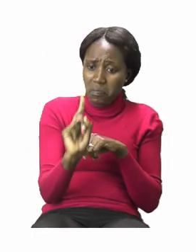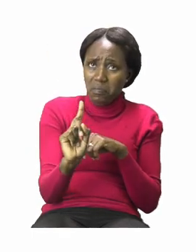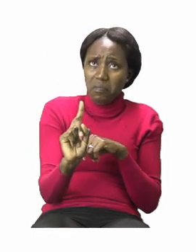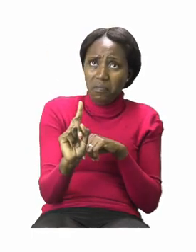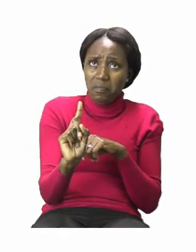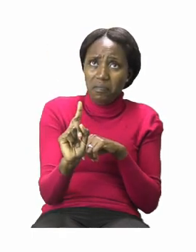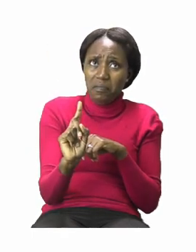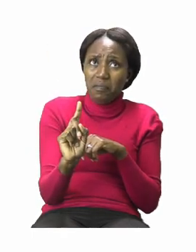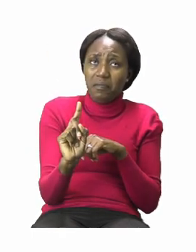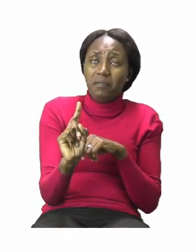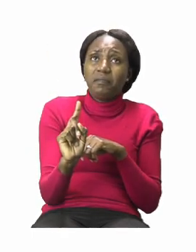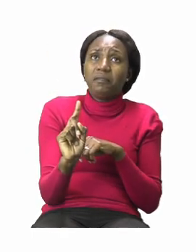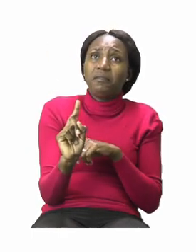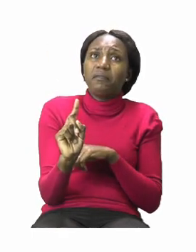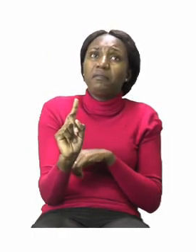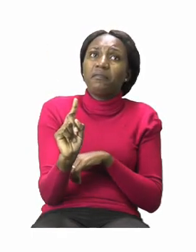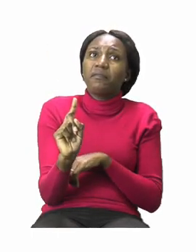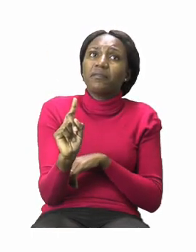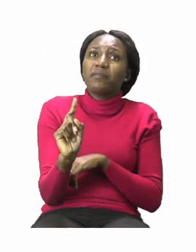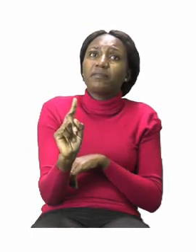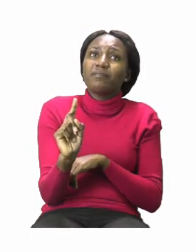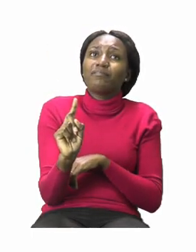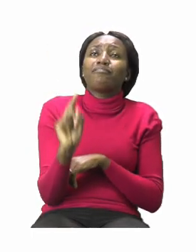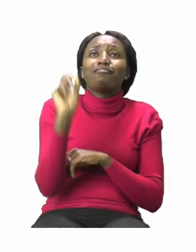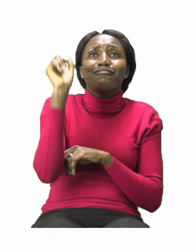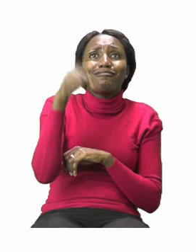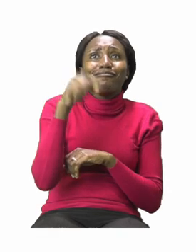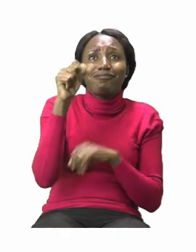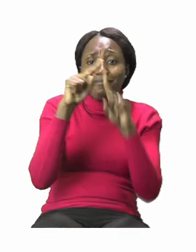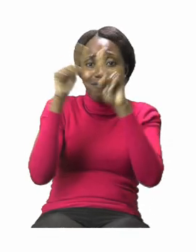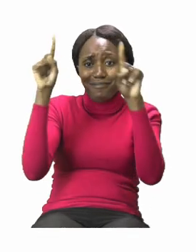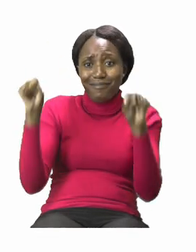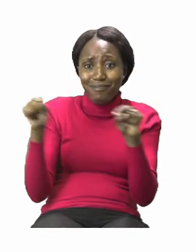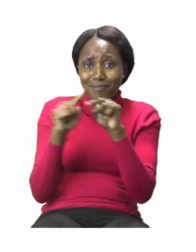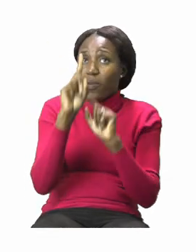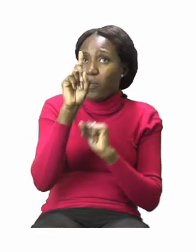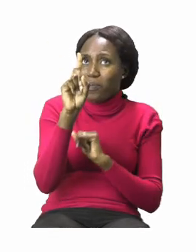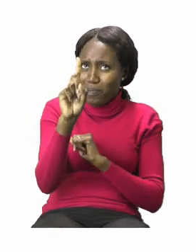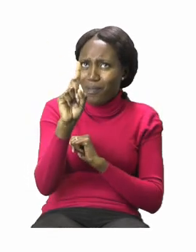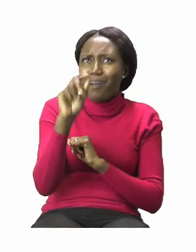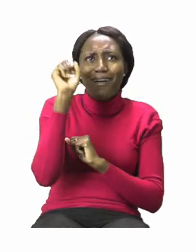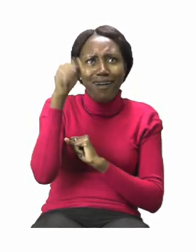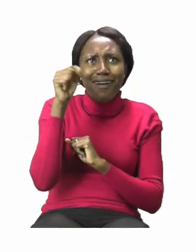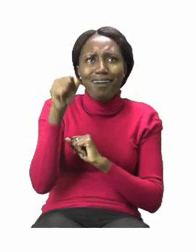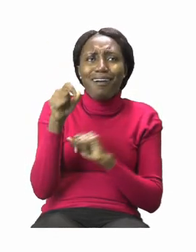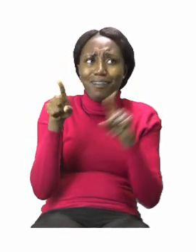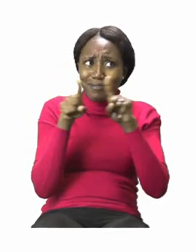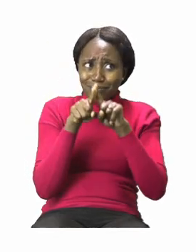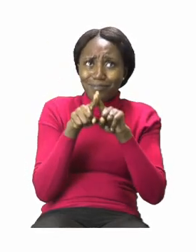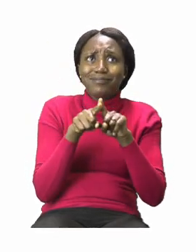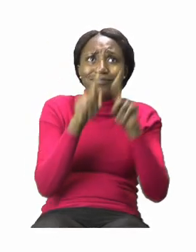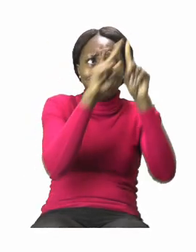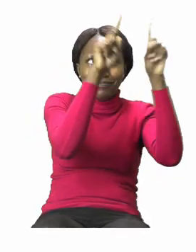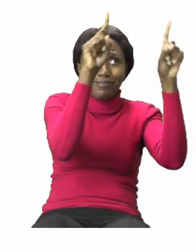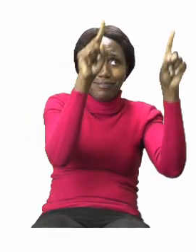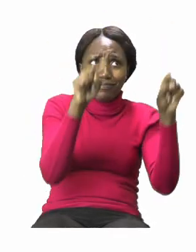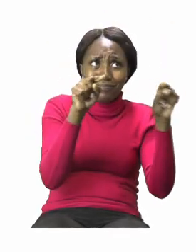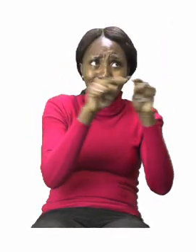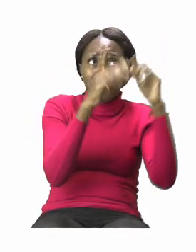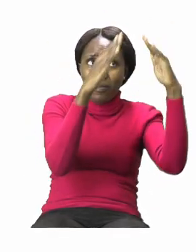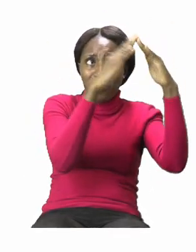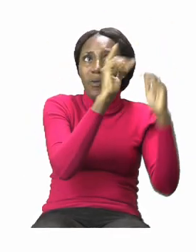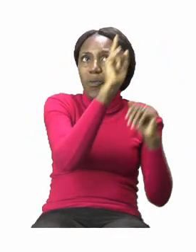No. It is the third number. One. One.